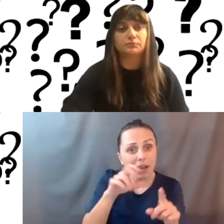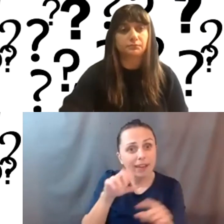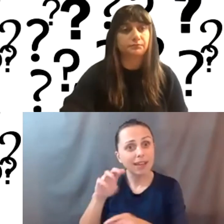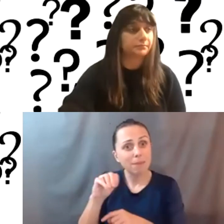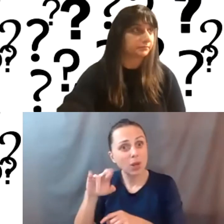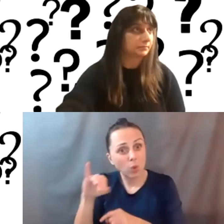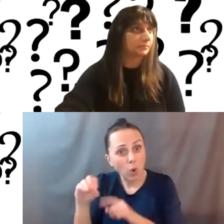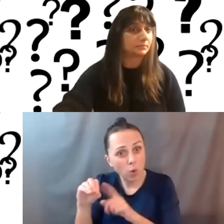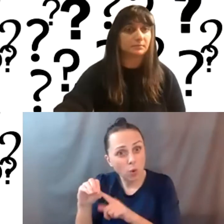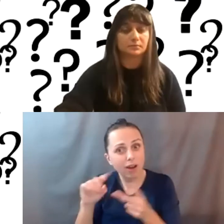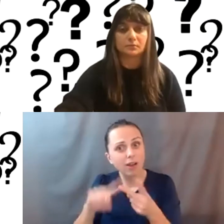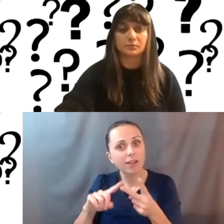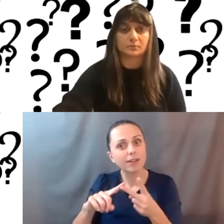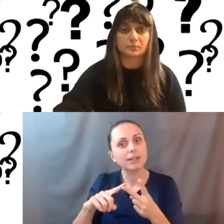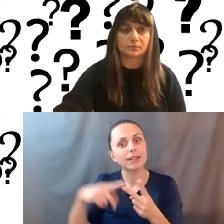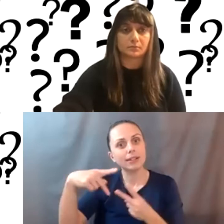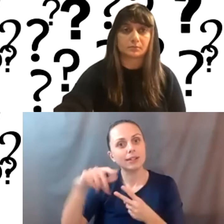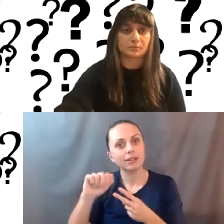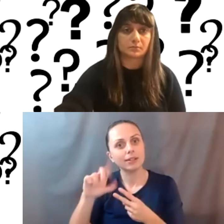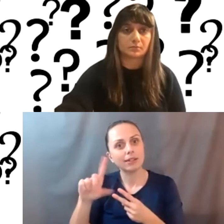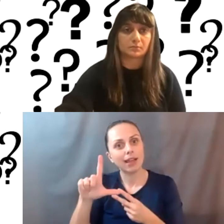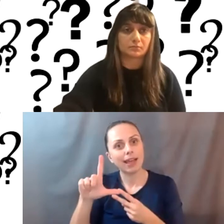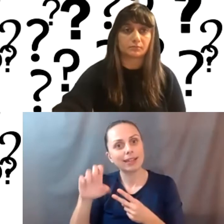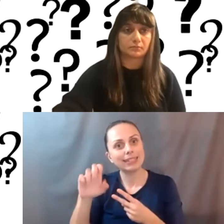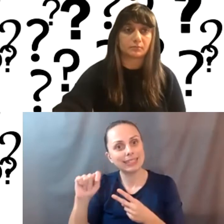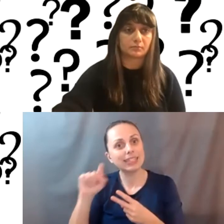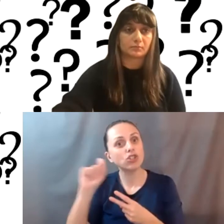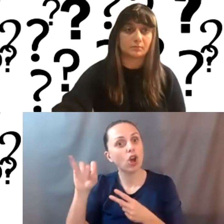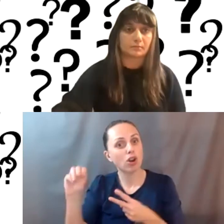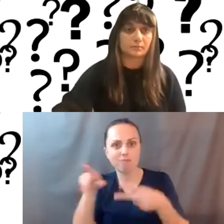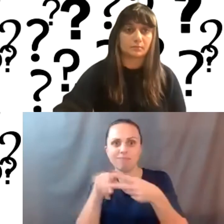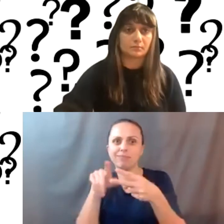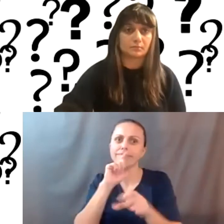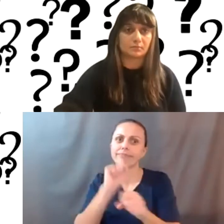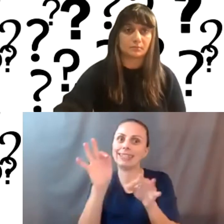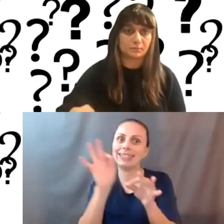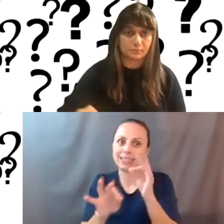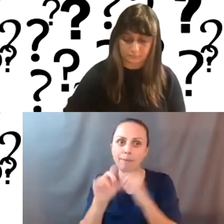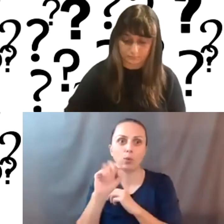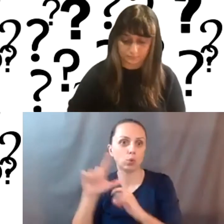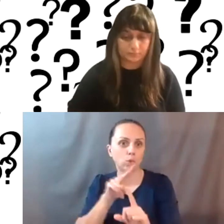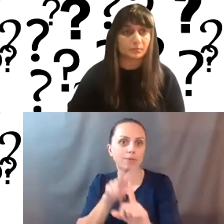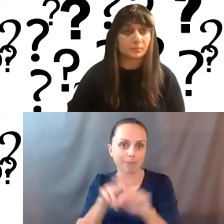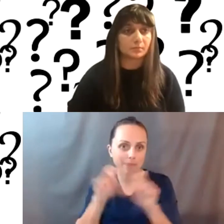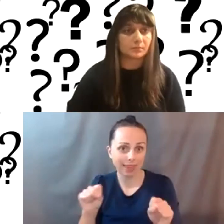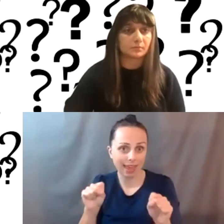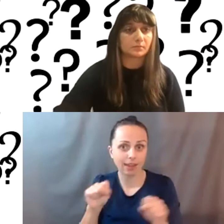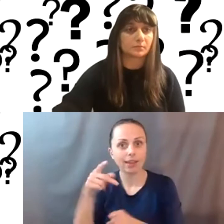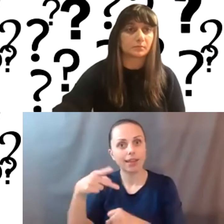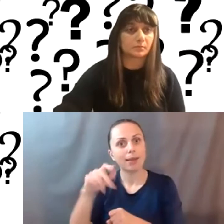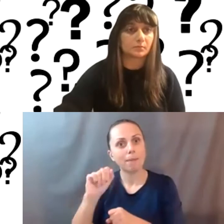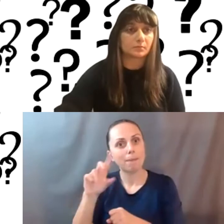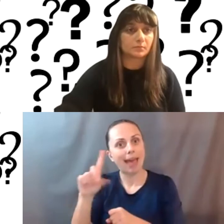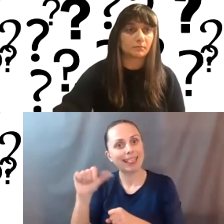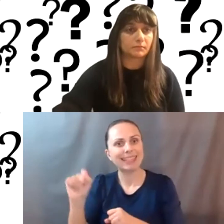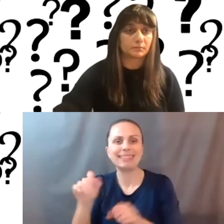And I also use Padlet P A D L E T.com. Both of those are really simple tools, um, Padlet, very simple